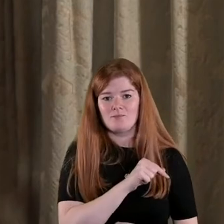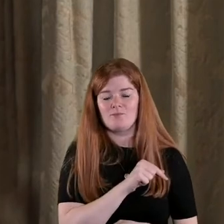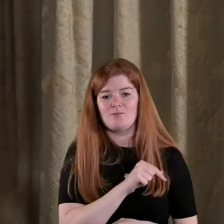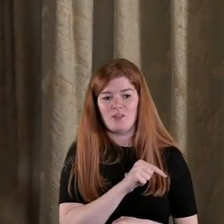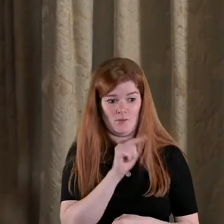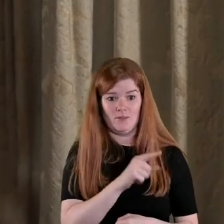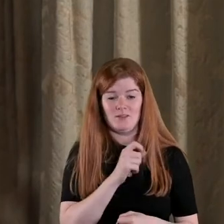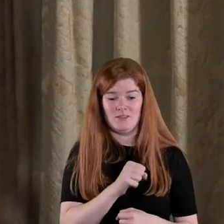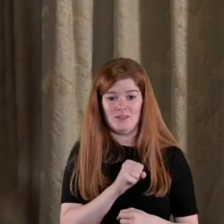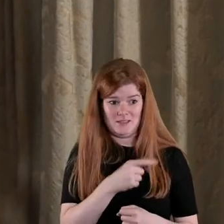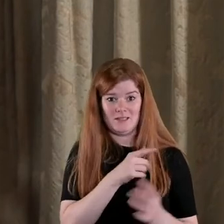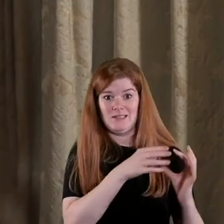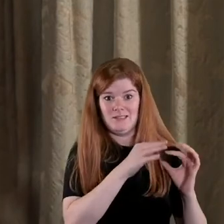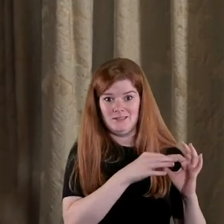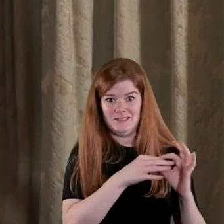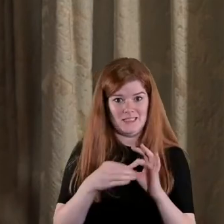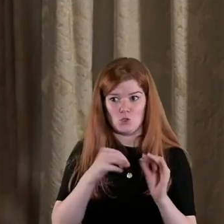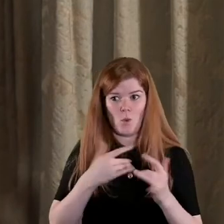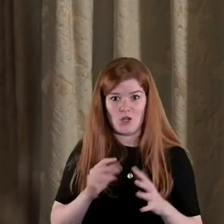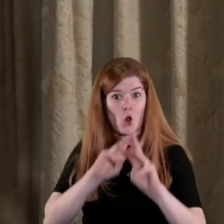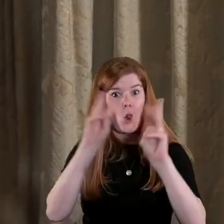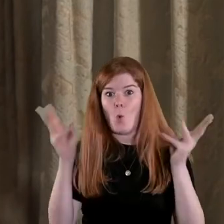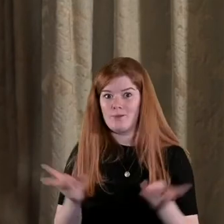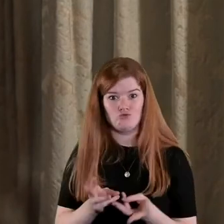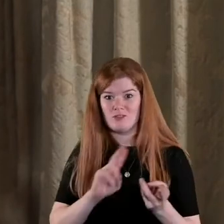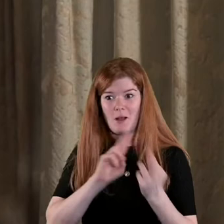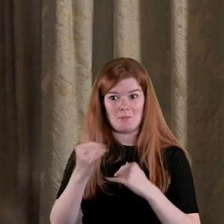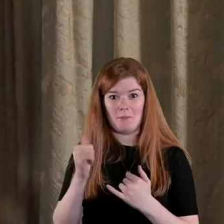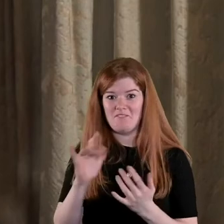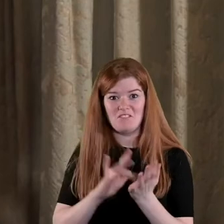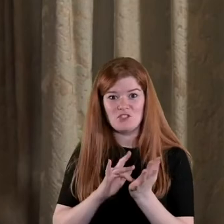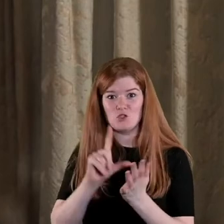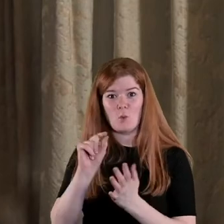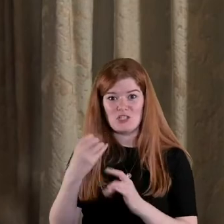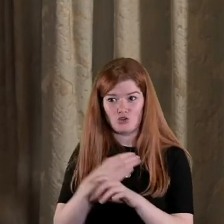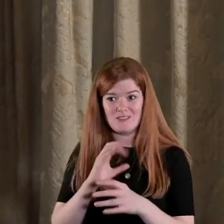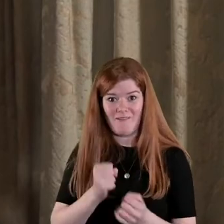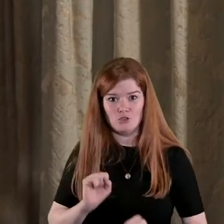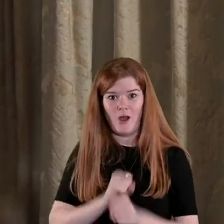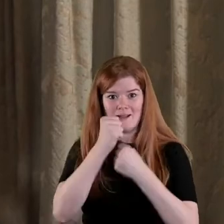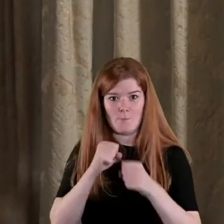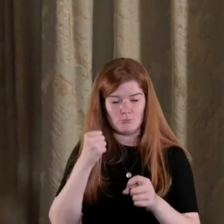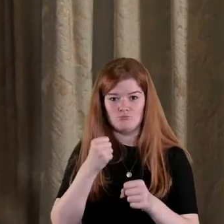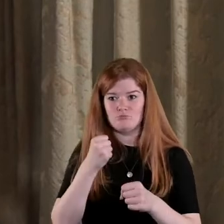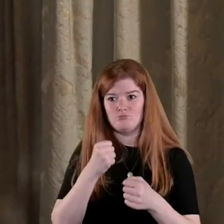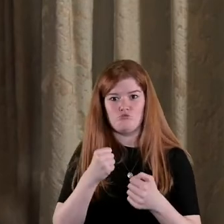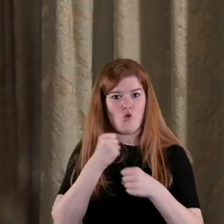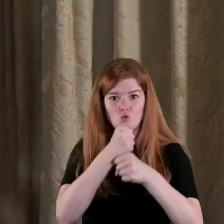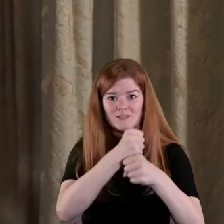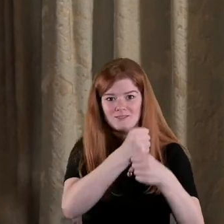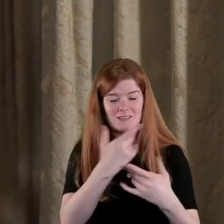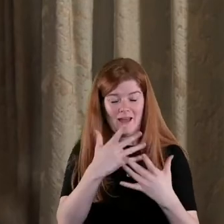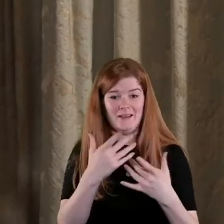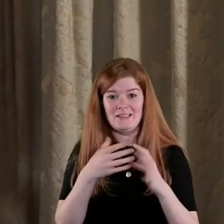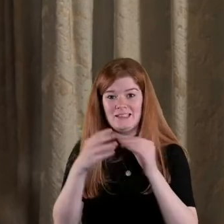leads to a global kind of response maybe 15-20 countries have strikes and protests and so on it leads to the shutting